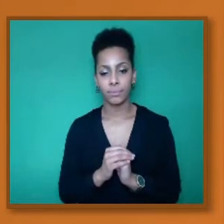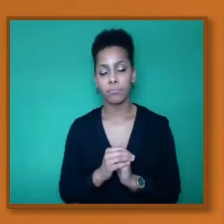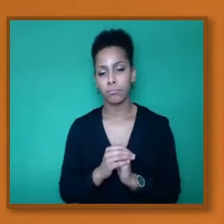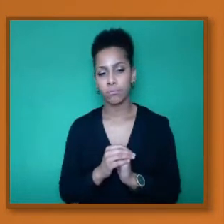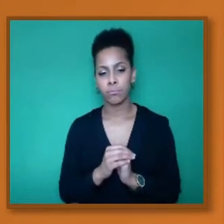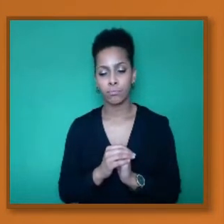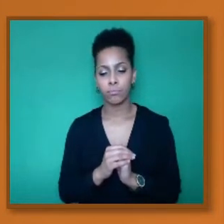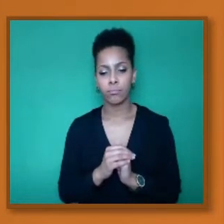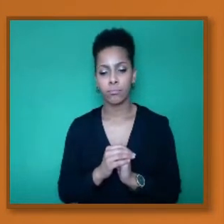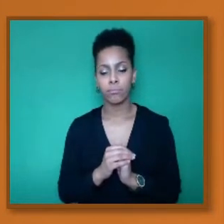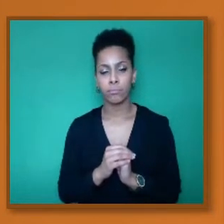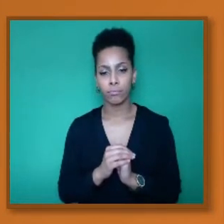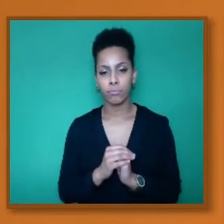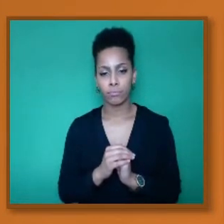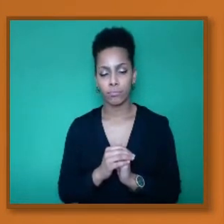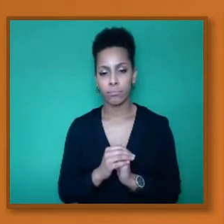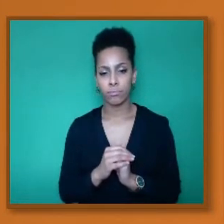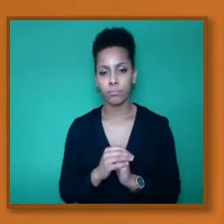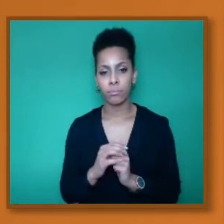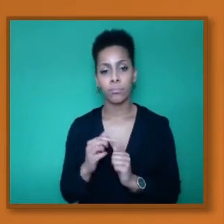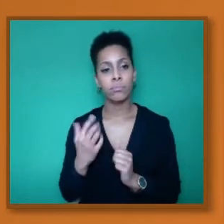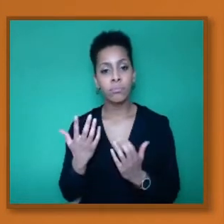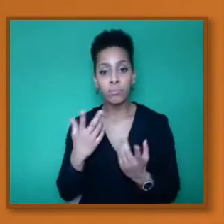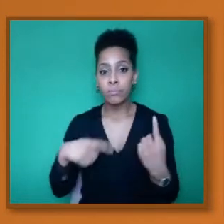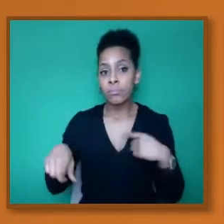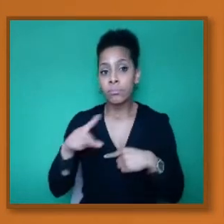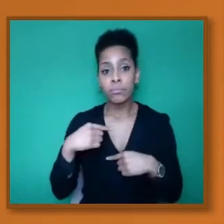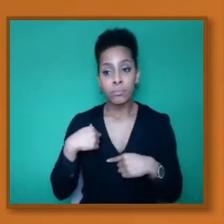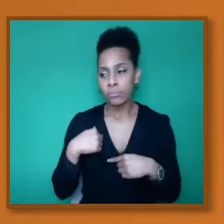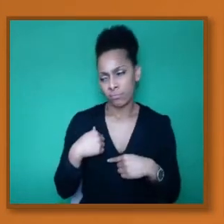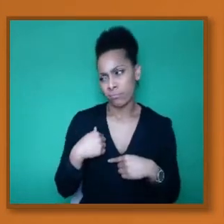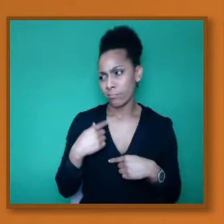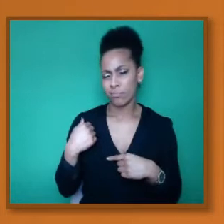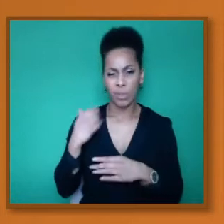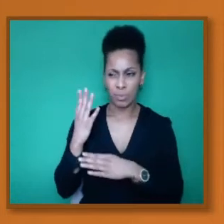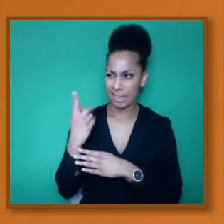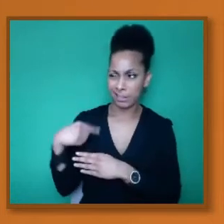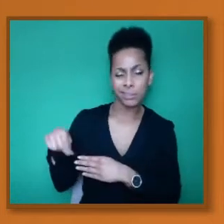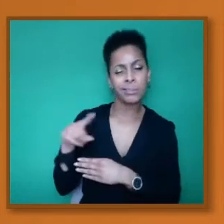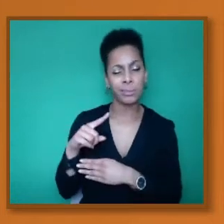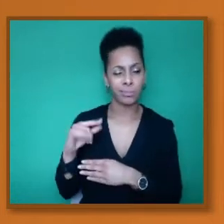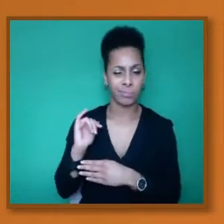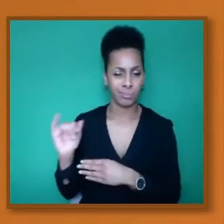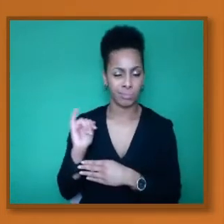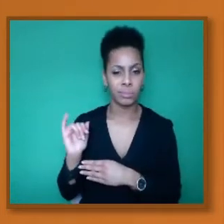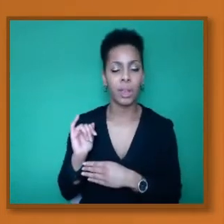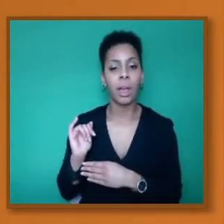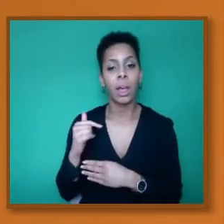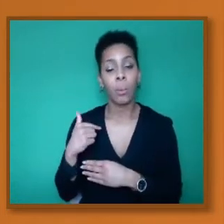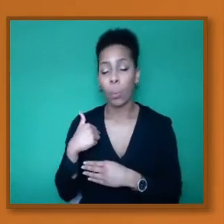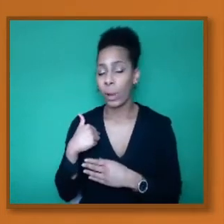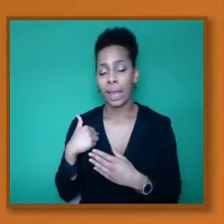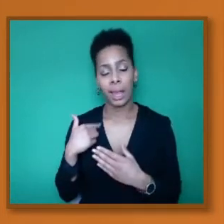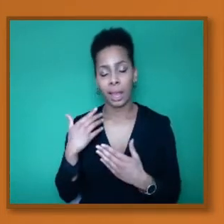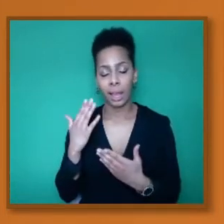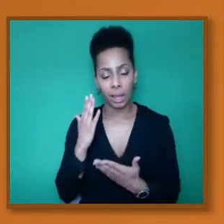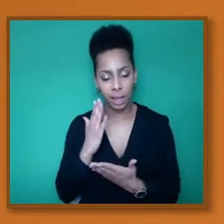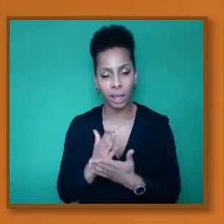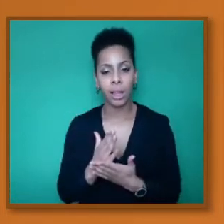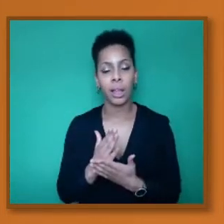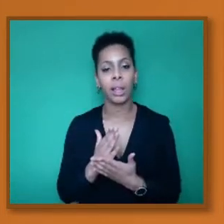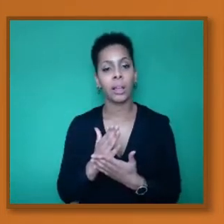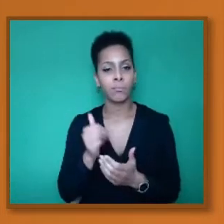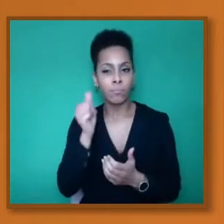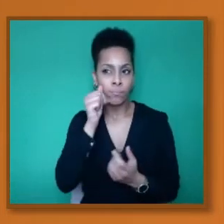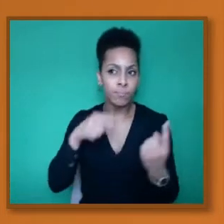fellow presenters, is that we recognize and indeed there are legitimate concerns